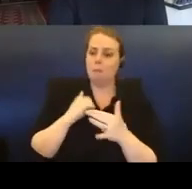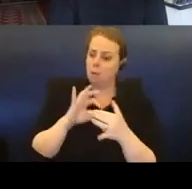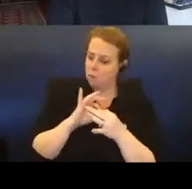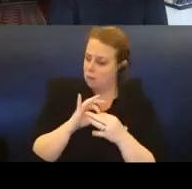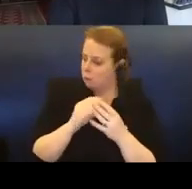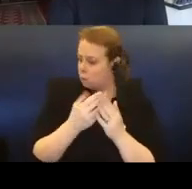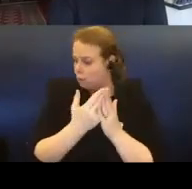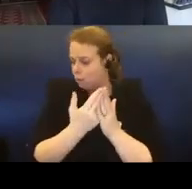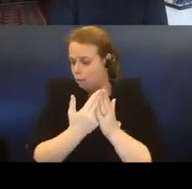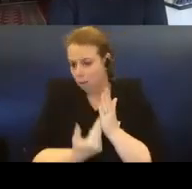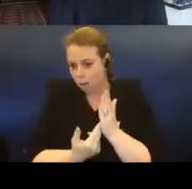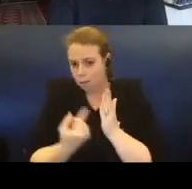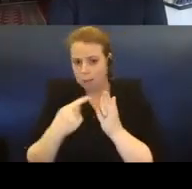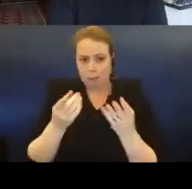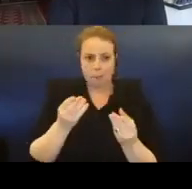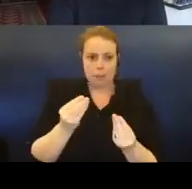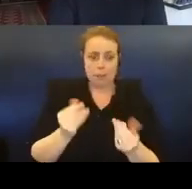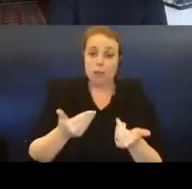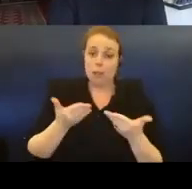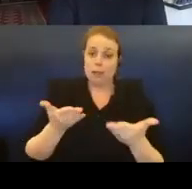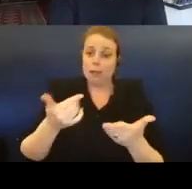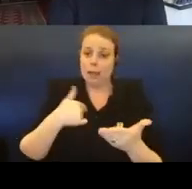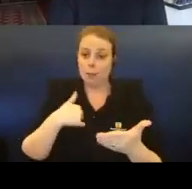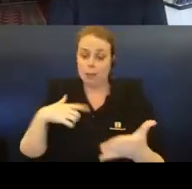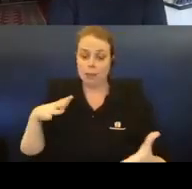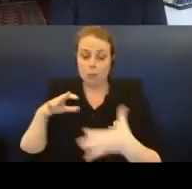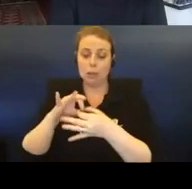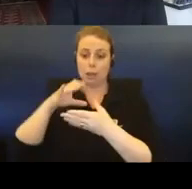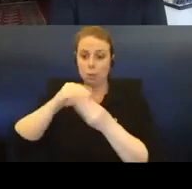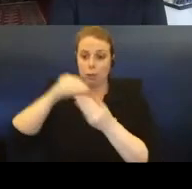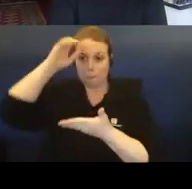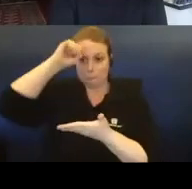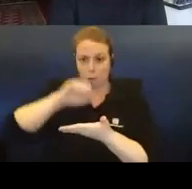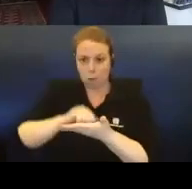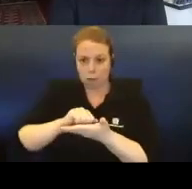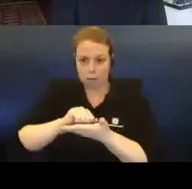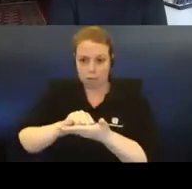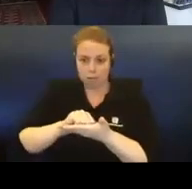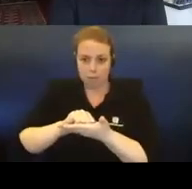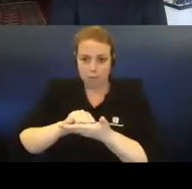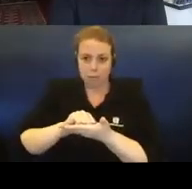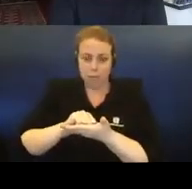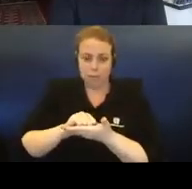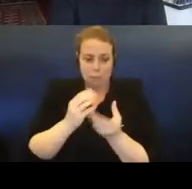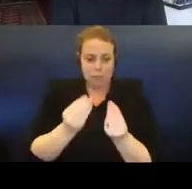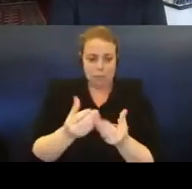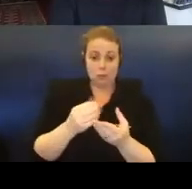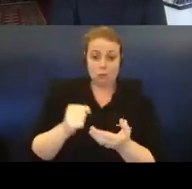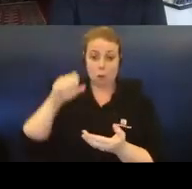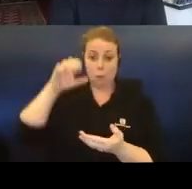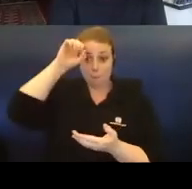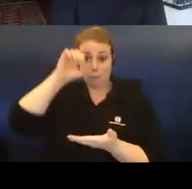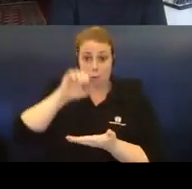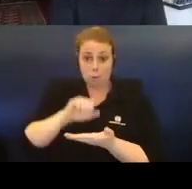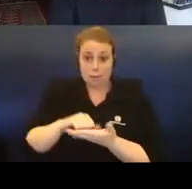art and material has allowed me to reconnect with memory and how materials of my own memories have connected so